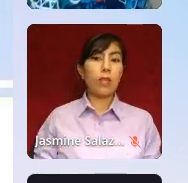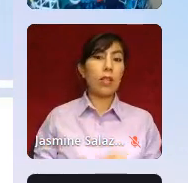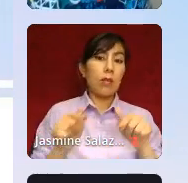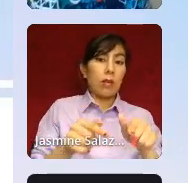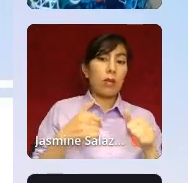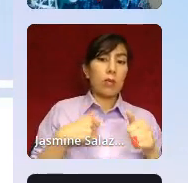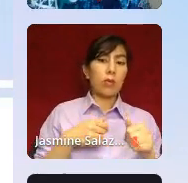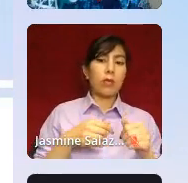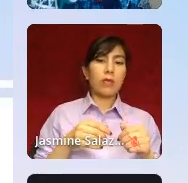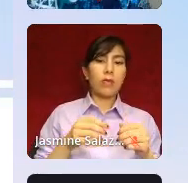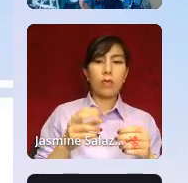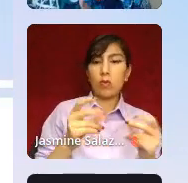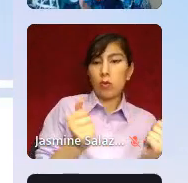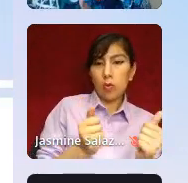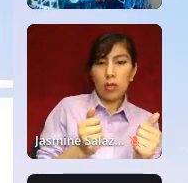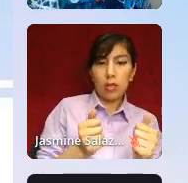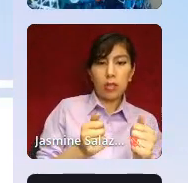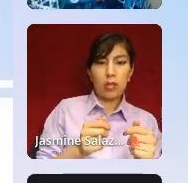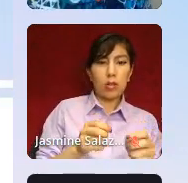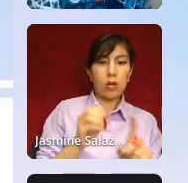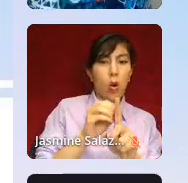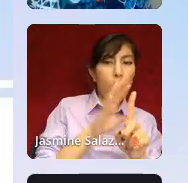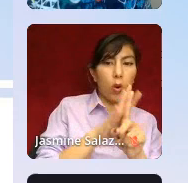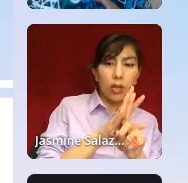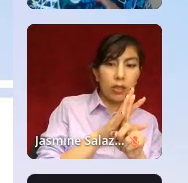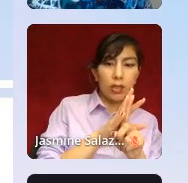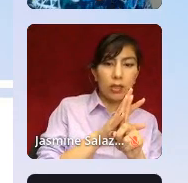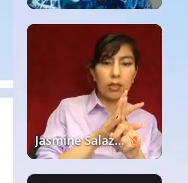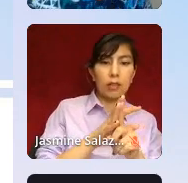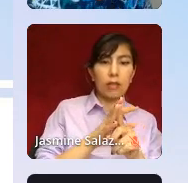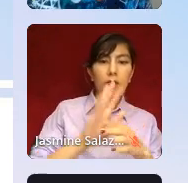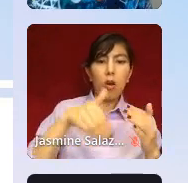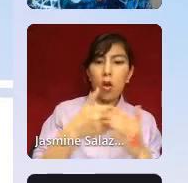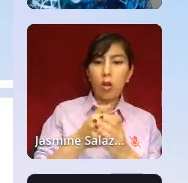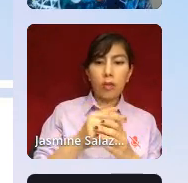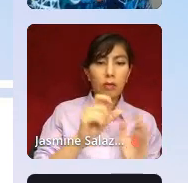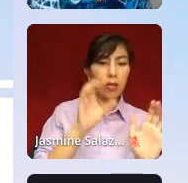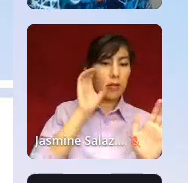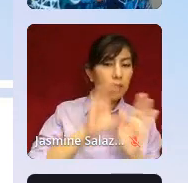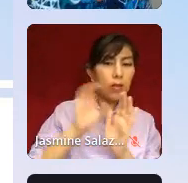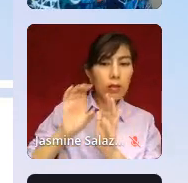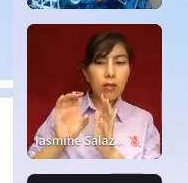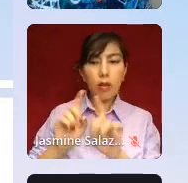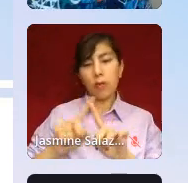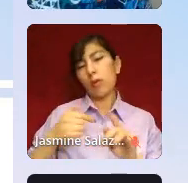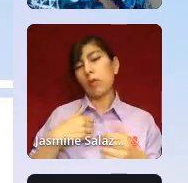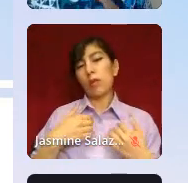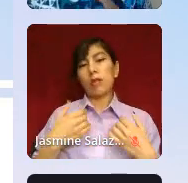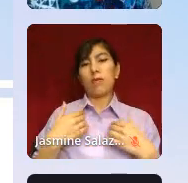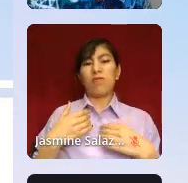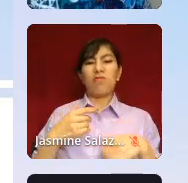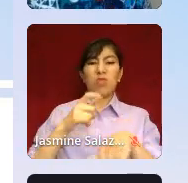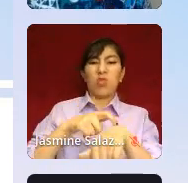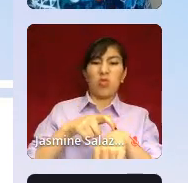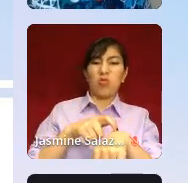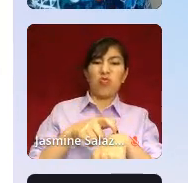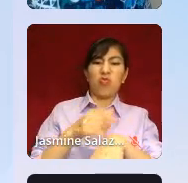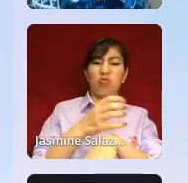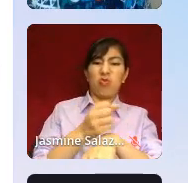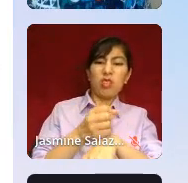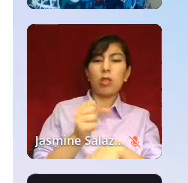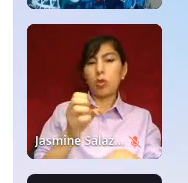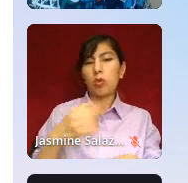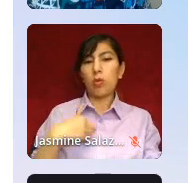tutorial and orientation of all of the icons, but we're running a little bit short on time. I just want to go